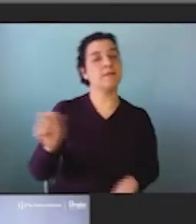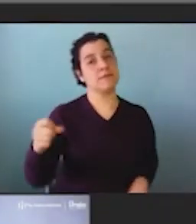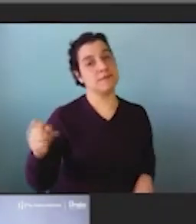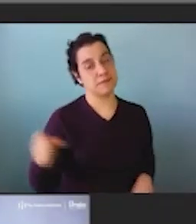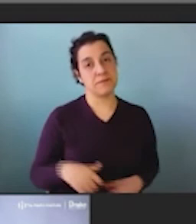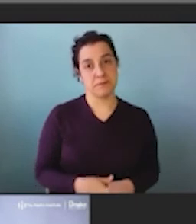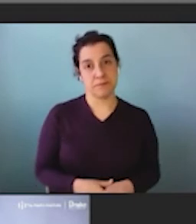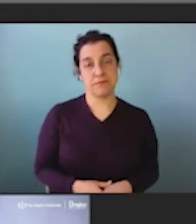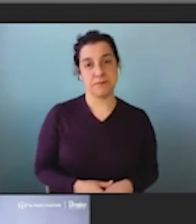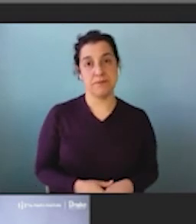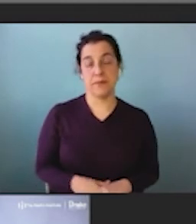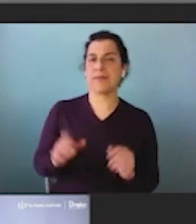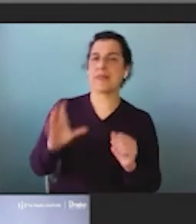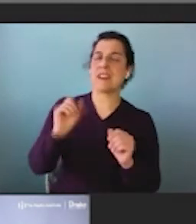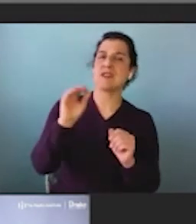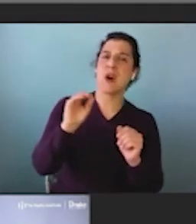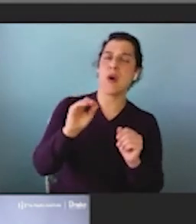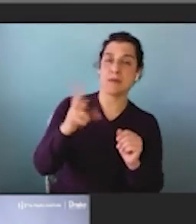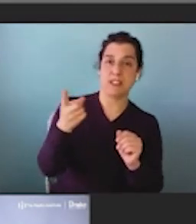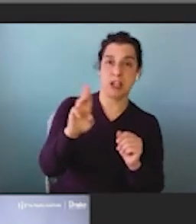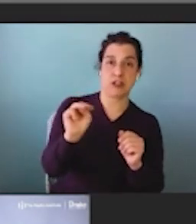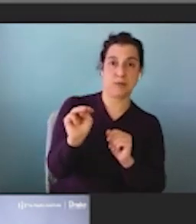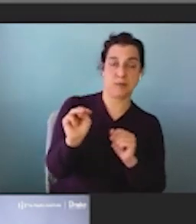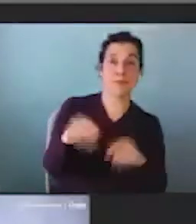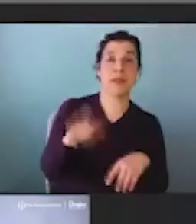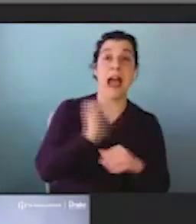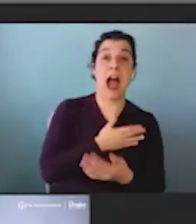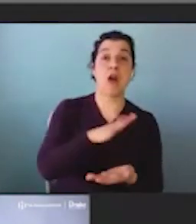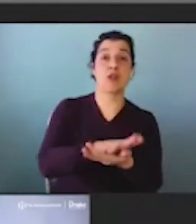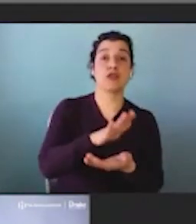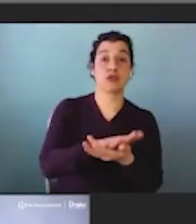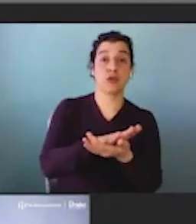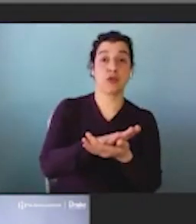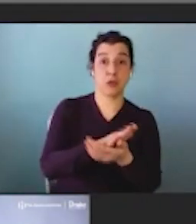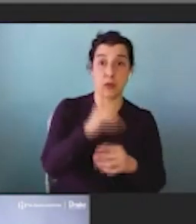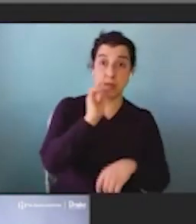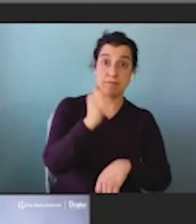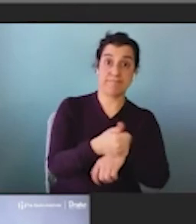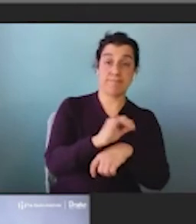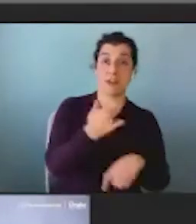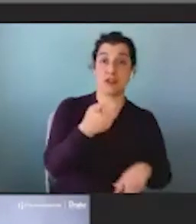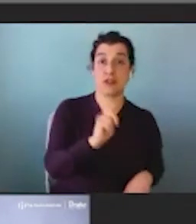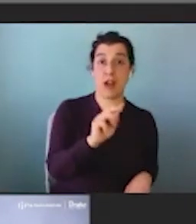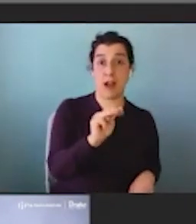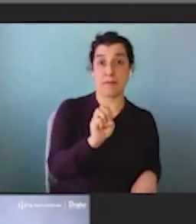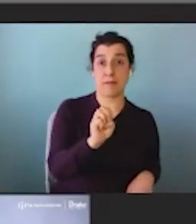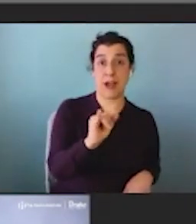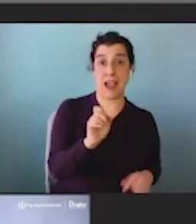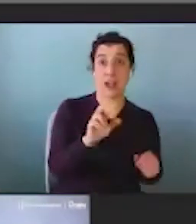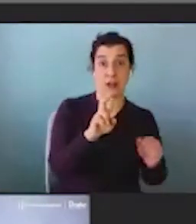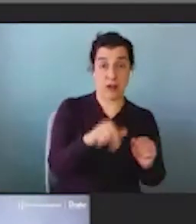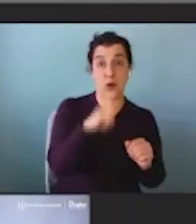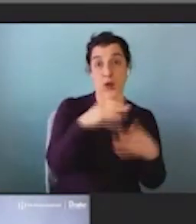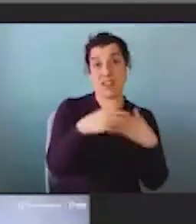think that, you know, when our school was founded by Dr. John Mayer, who led and organized that White House conference. And so when that